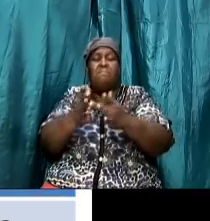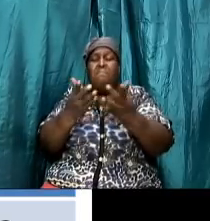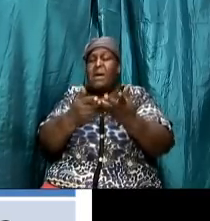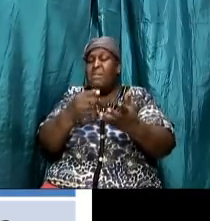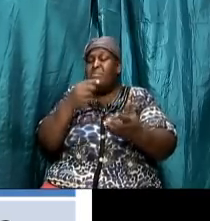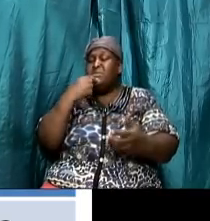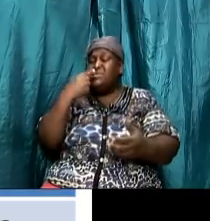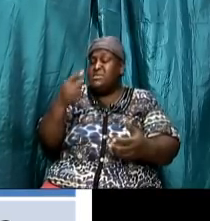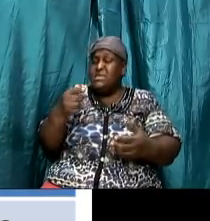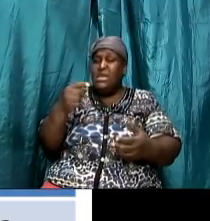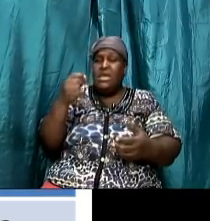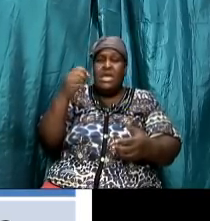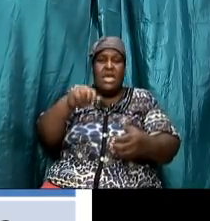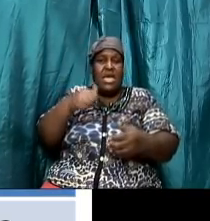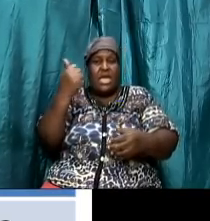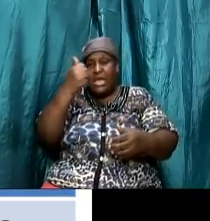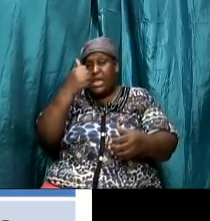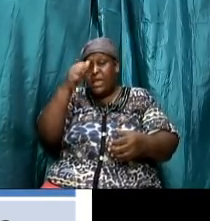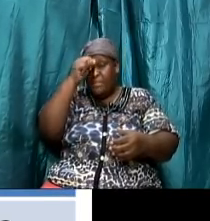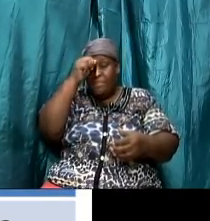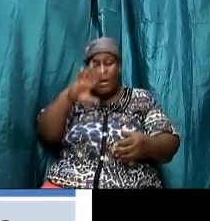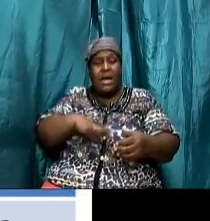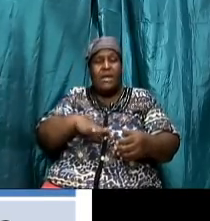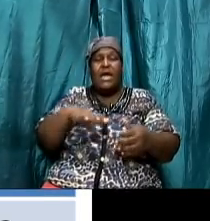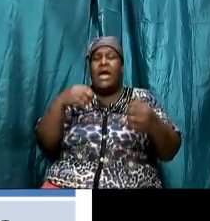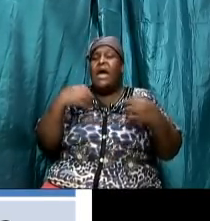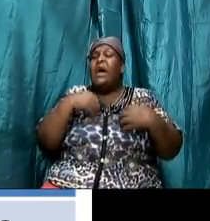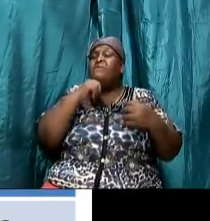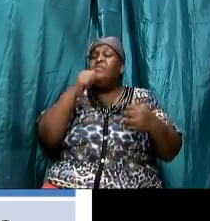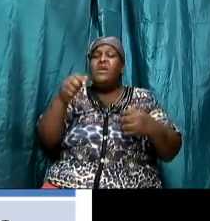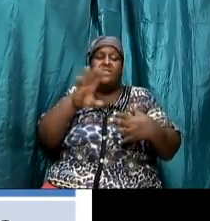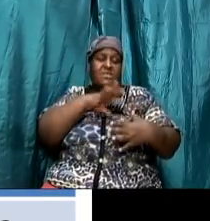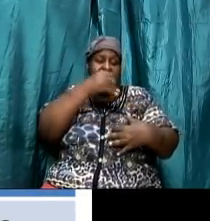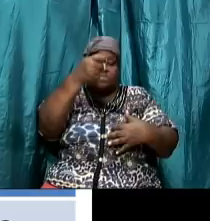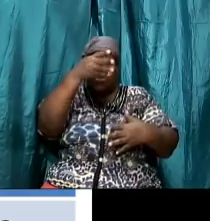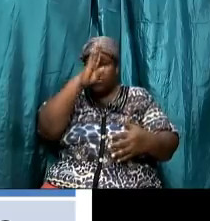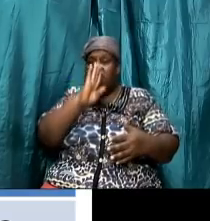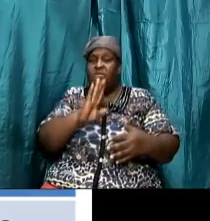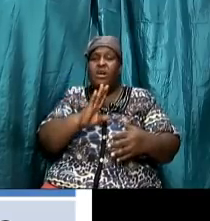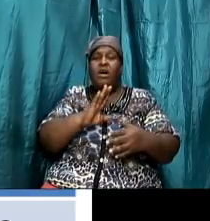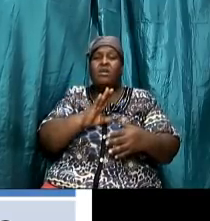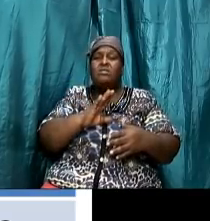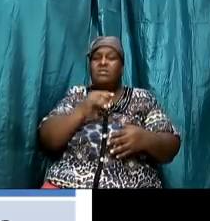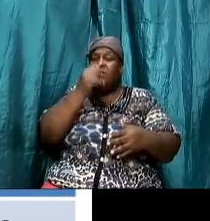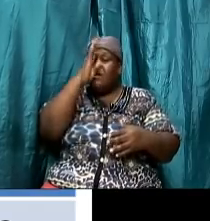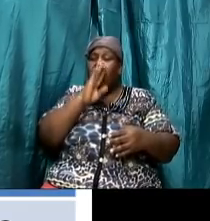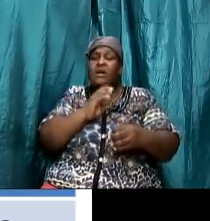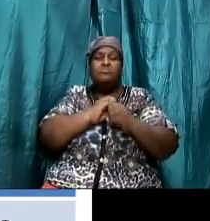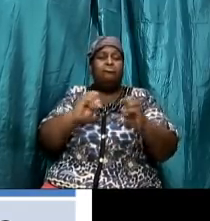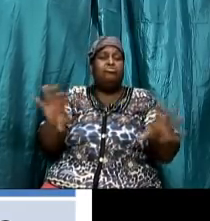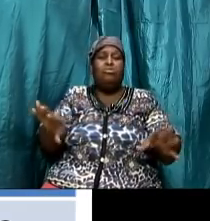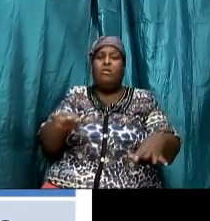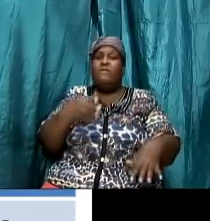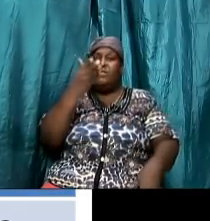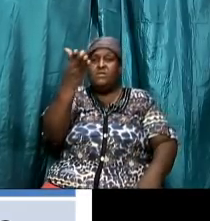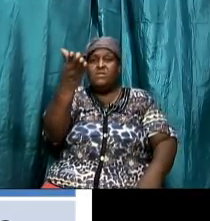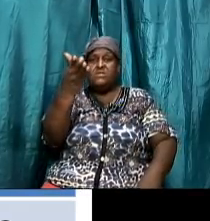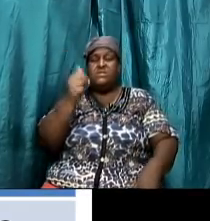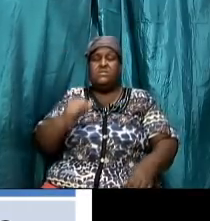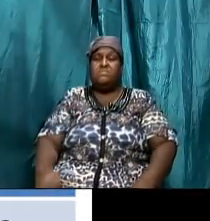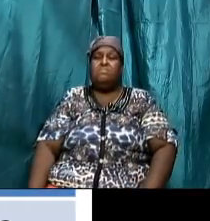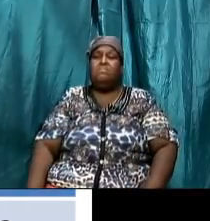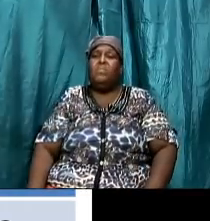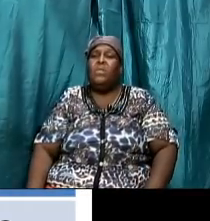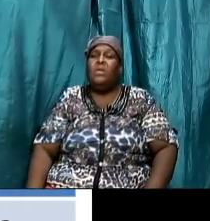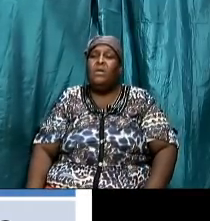christ he is none of his just like if a man didn't keep the sabbat in the old testament you you could say he